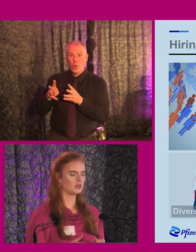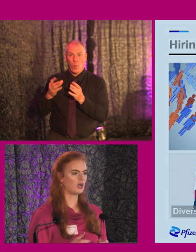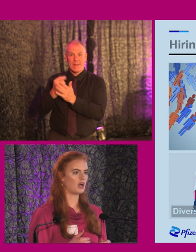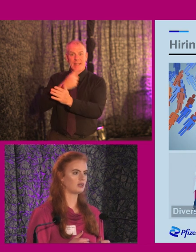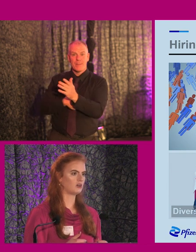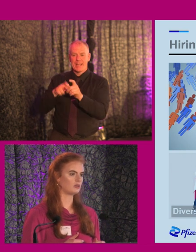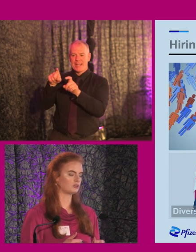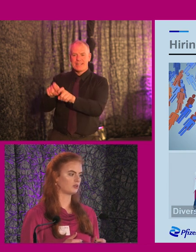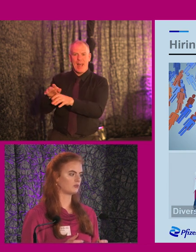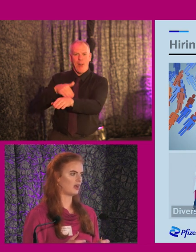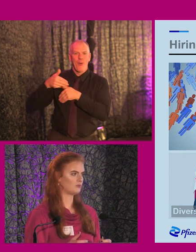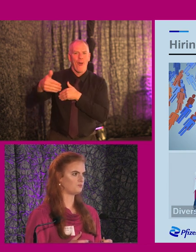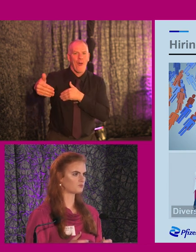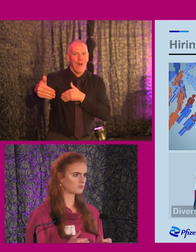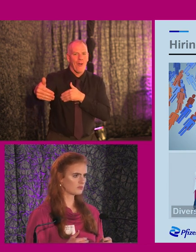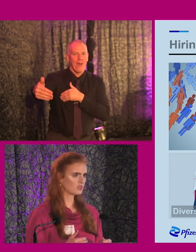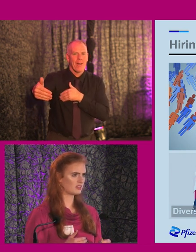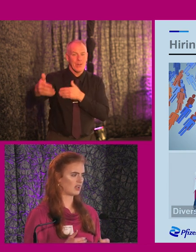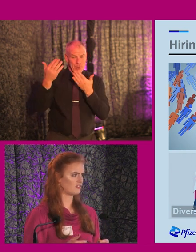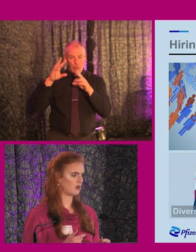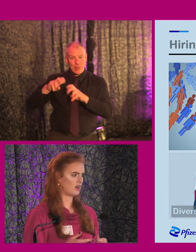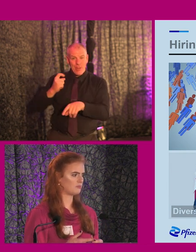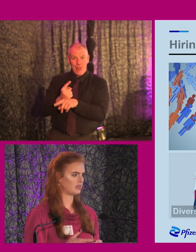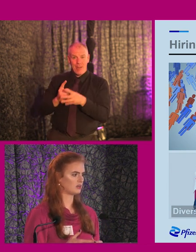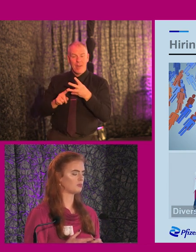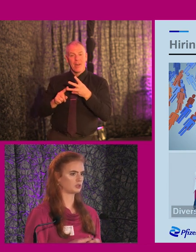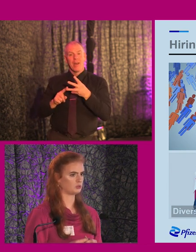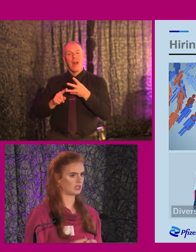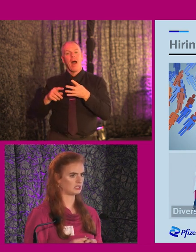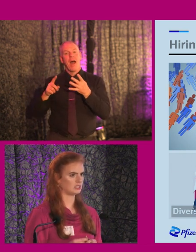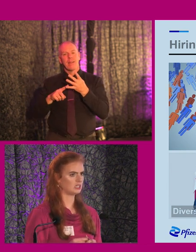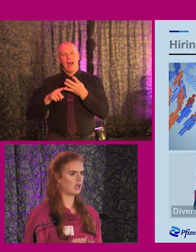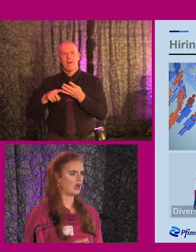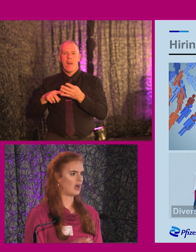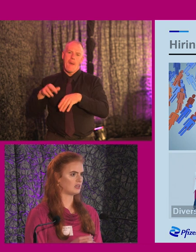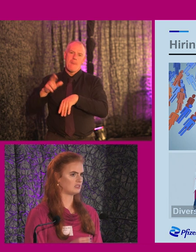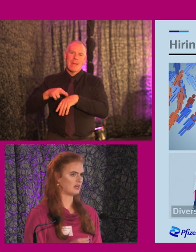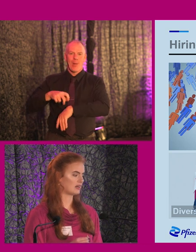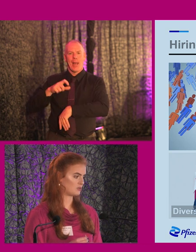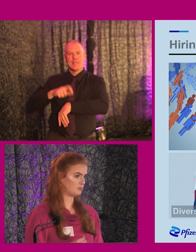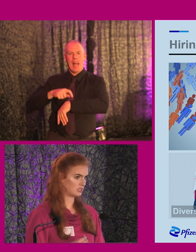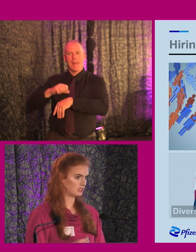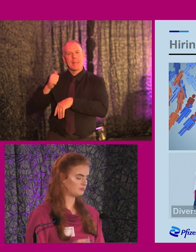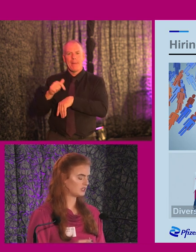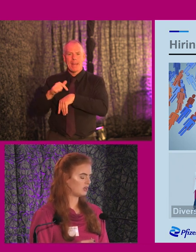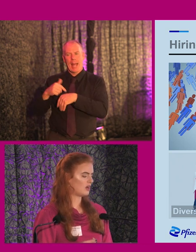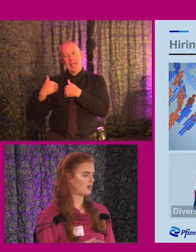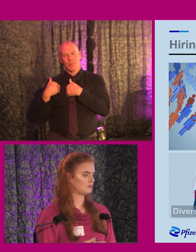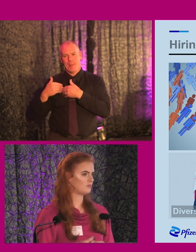company and also they have better punctuality and accountability.